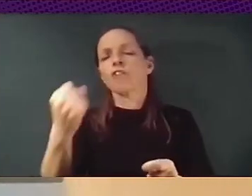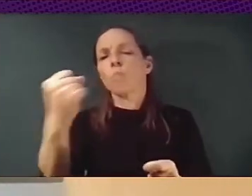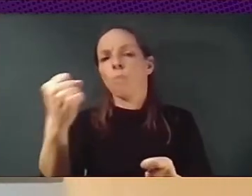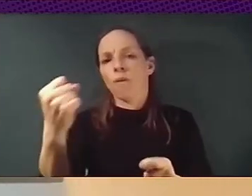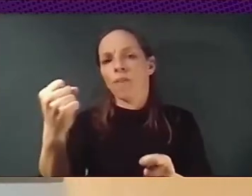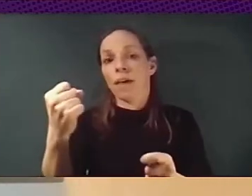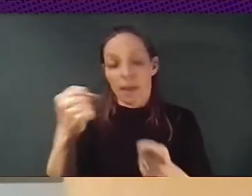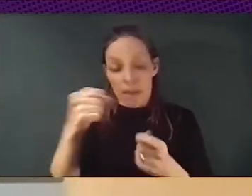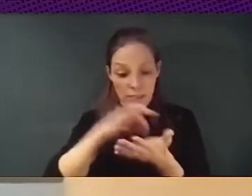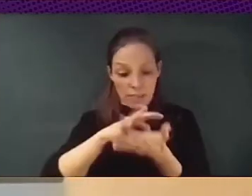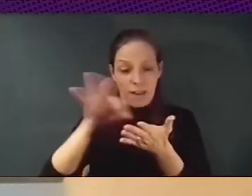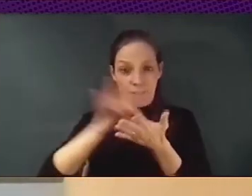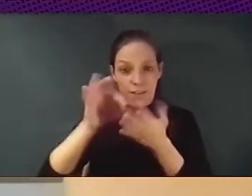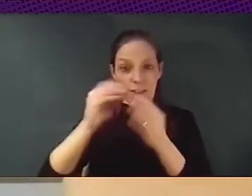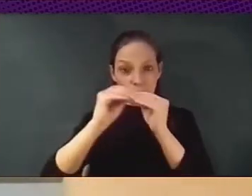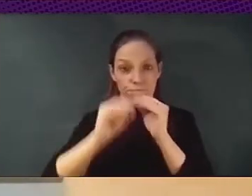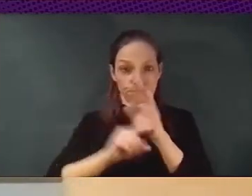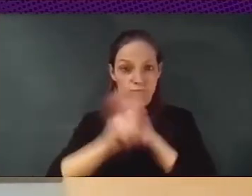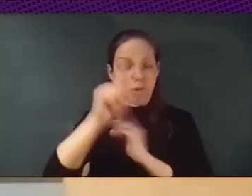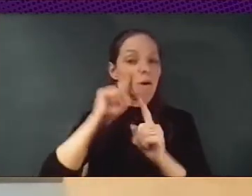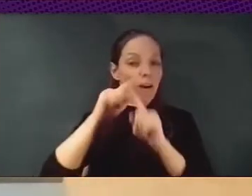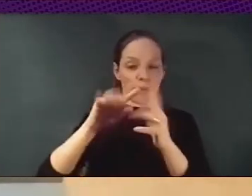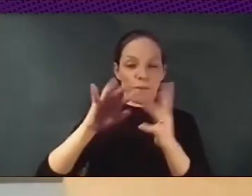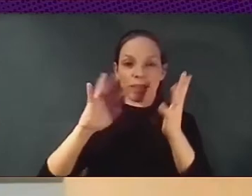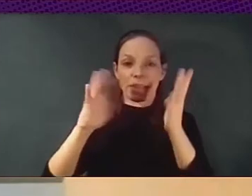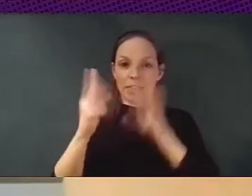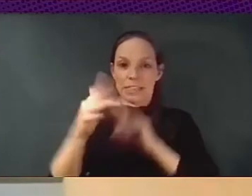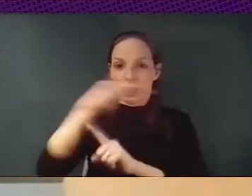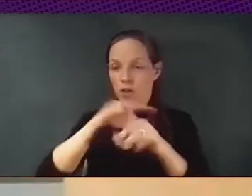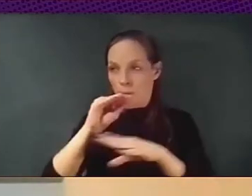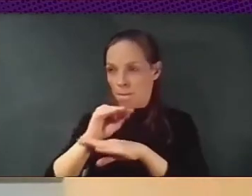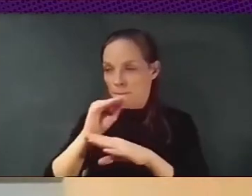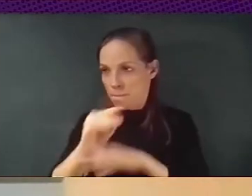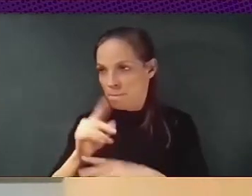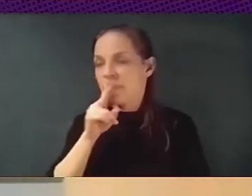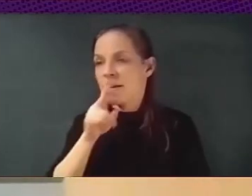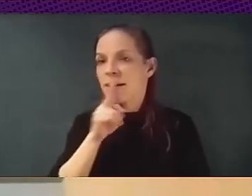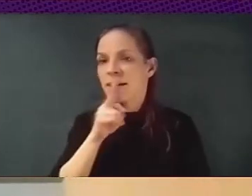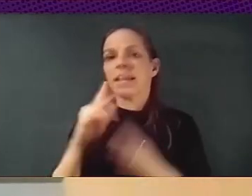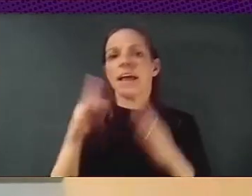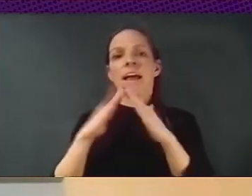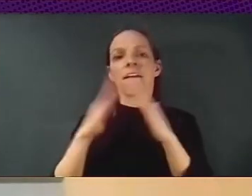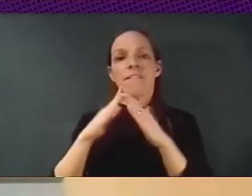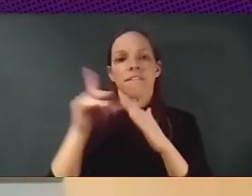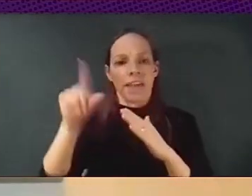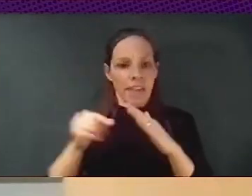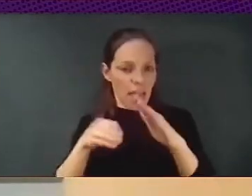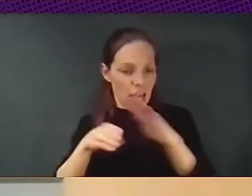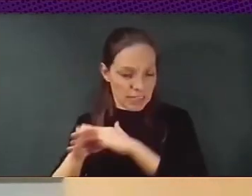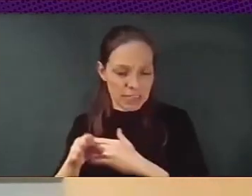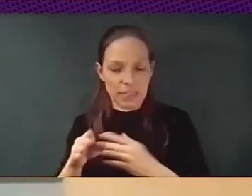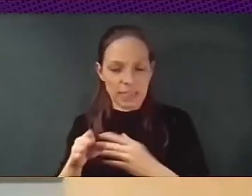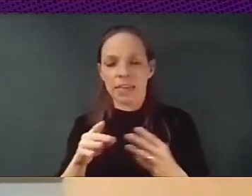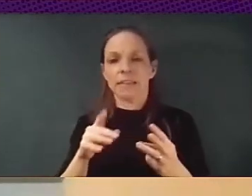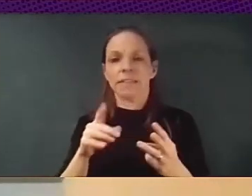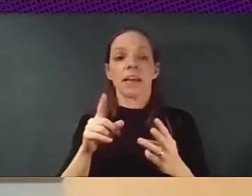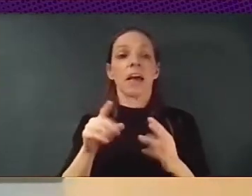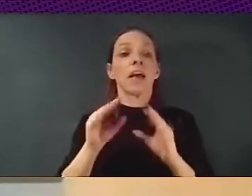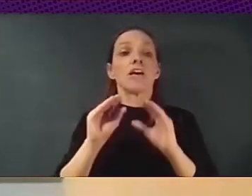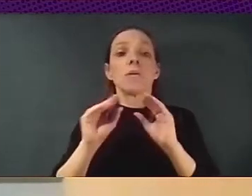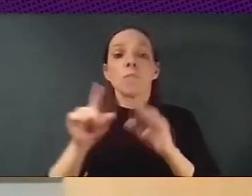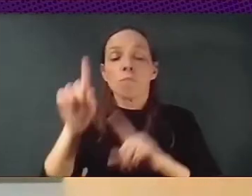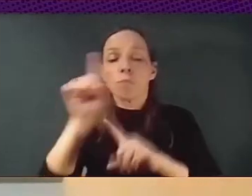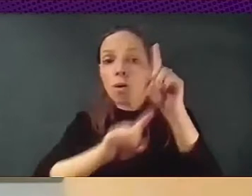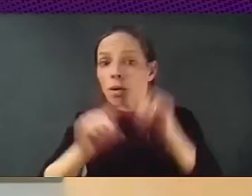affordable housing, to solve concrete problems of citizens, and they're showing how this can be done, are the places to